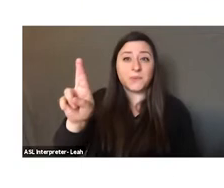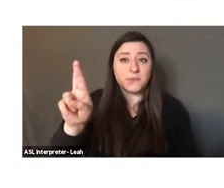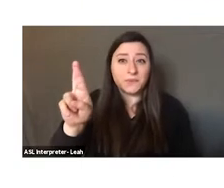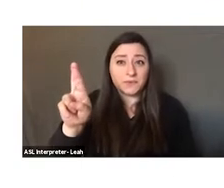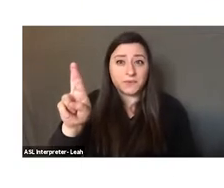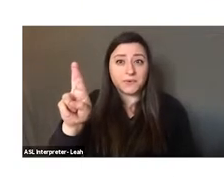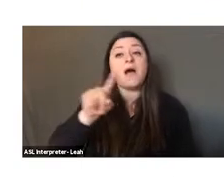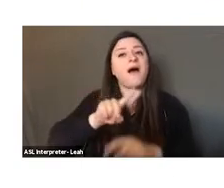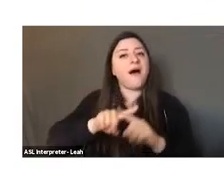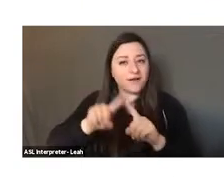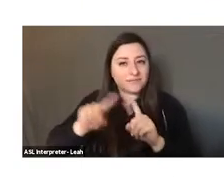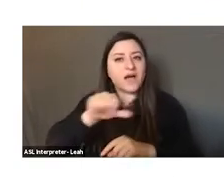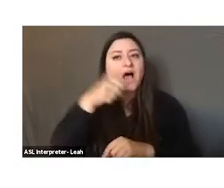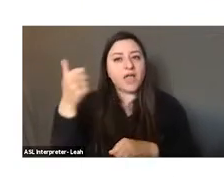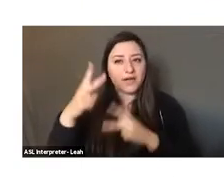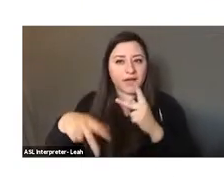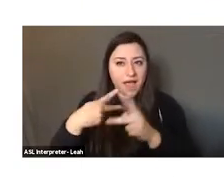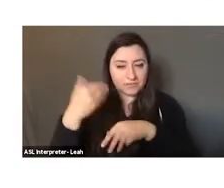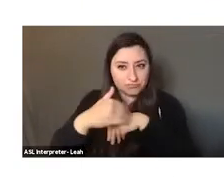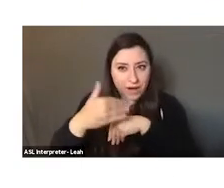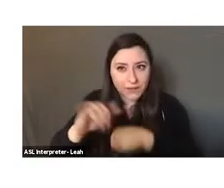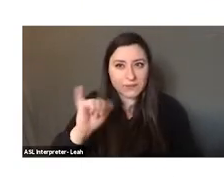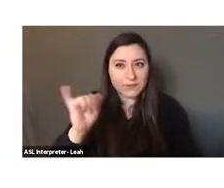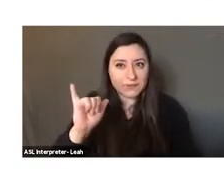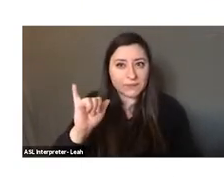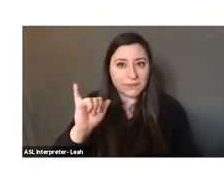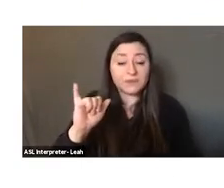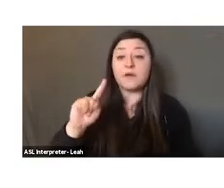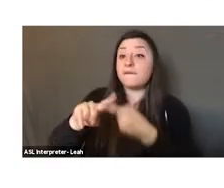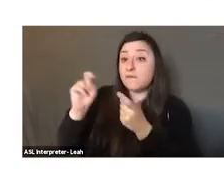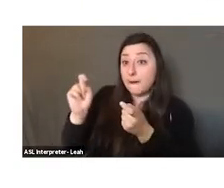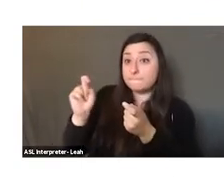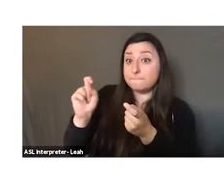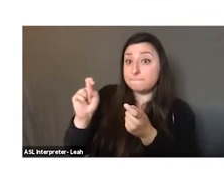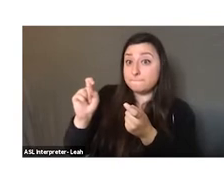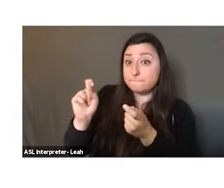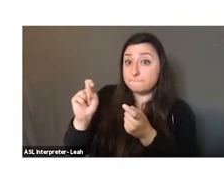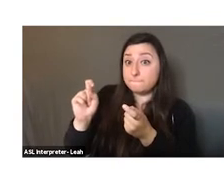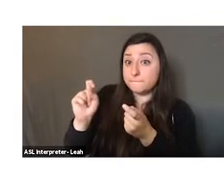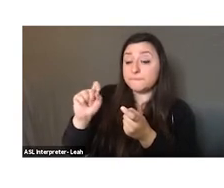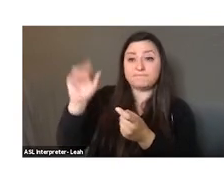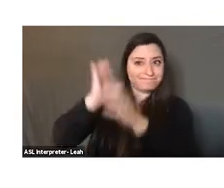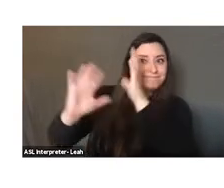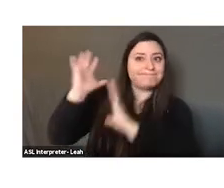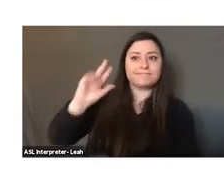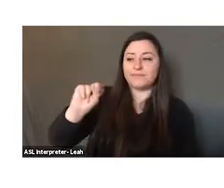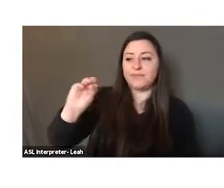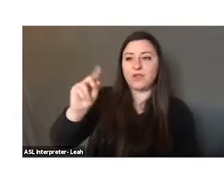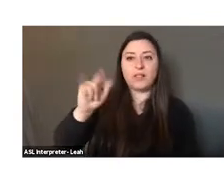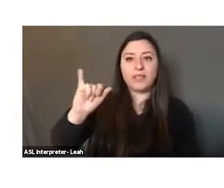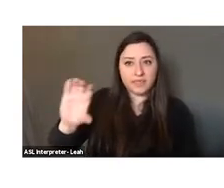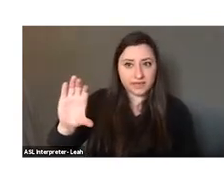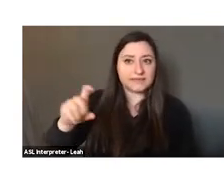other kinds of bread, some of whom are the descendants of the neolithic kind of